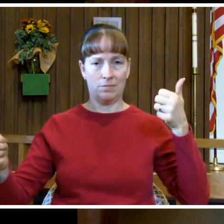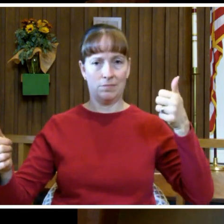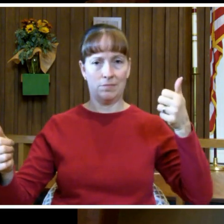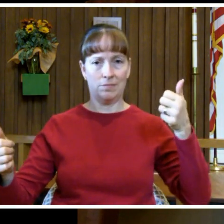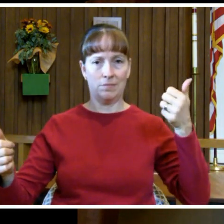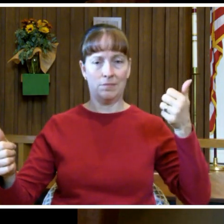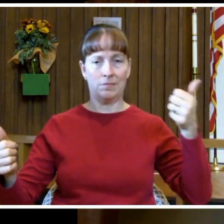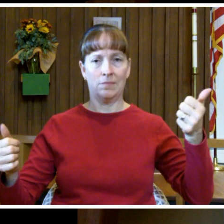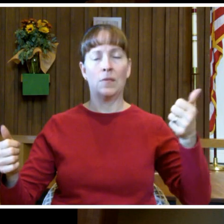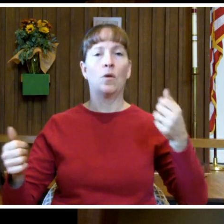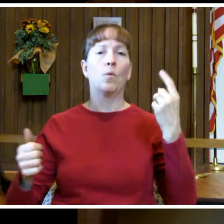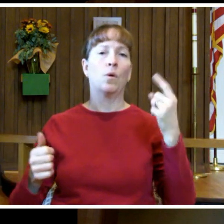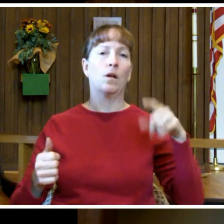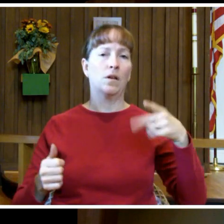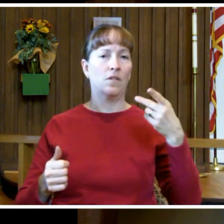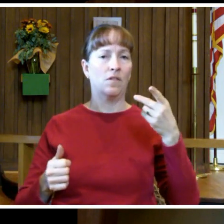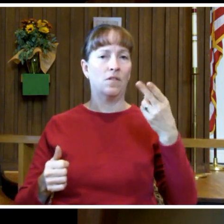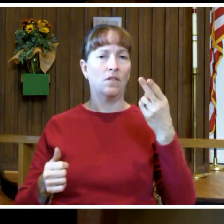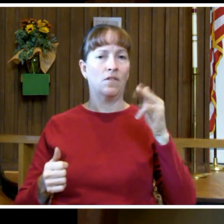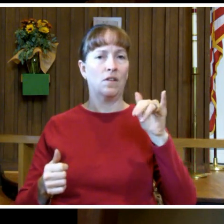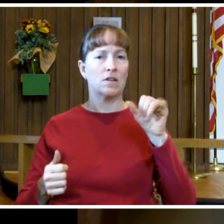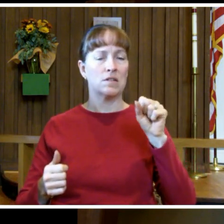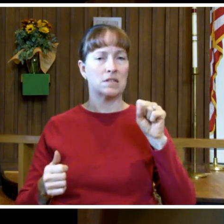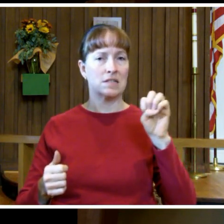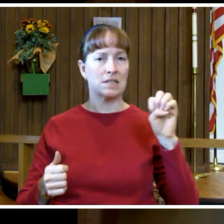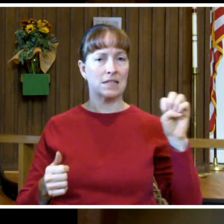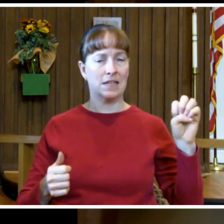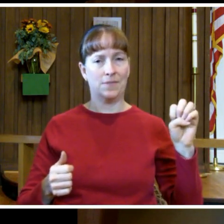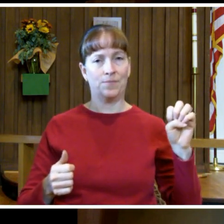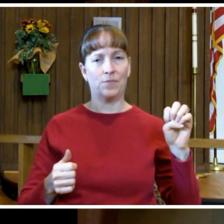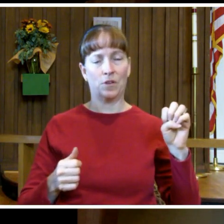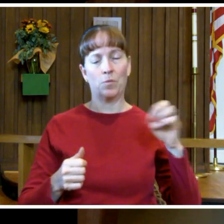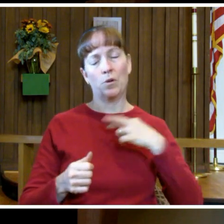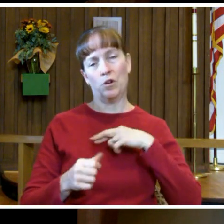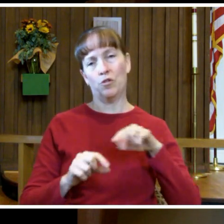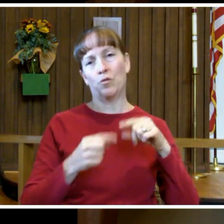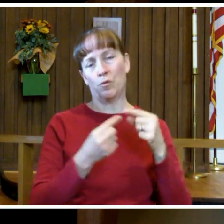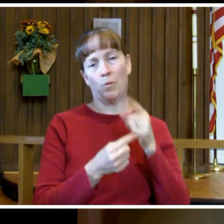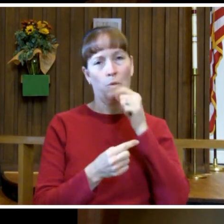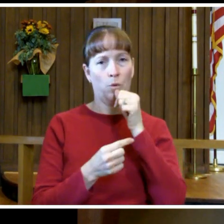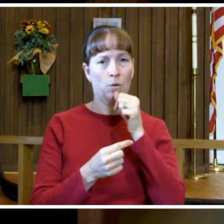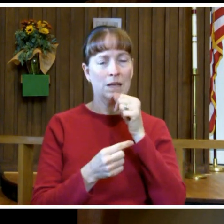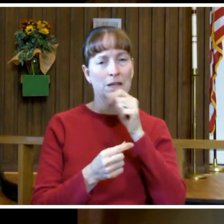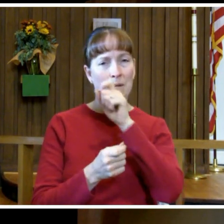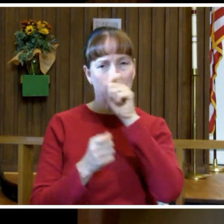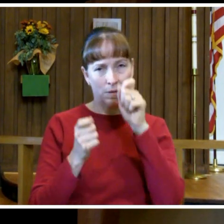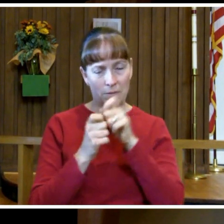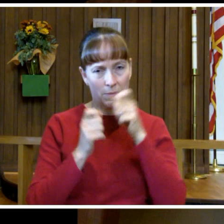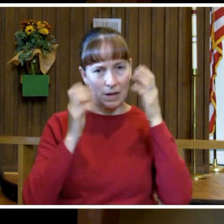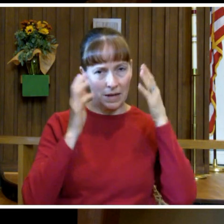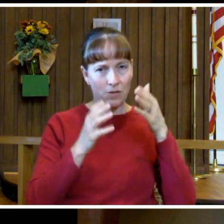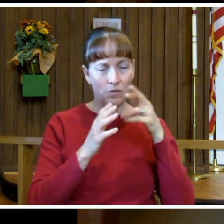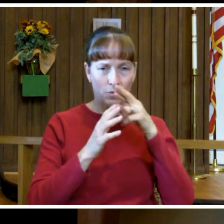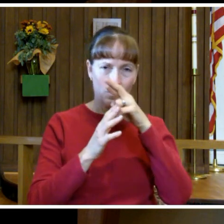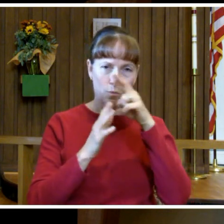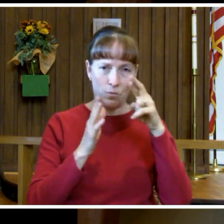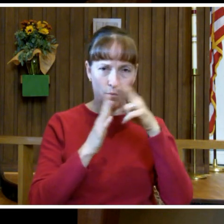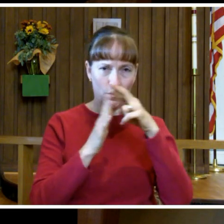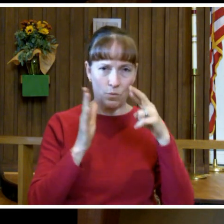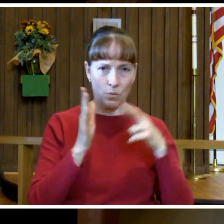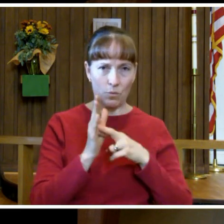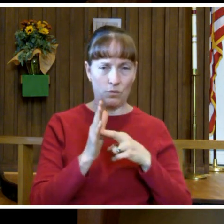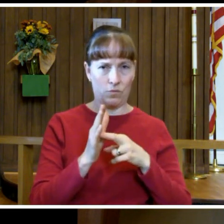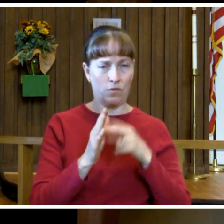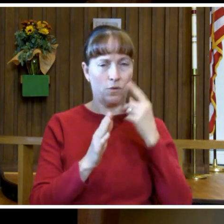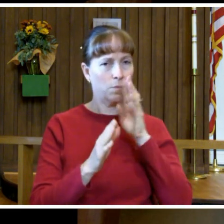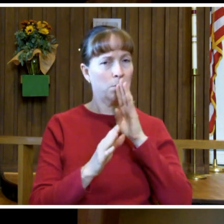One of the men is a Pharisee. He's a member of a religious group that paid particular attention to the rules for